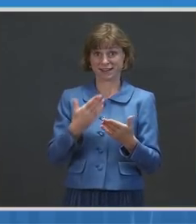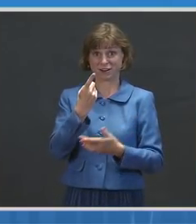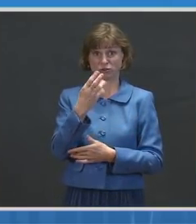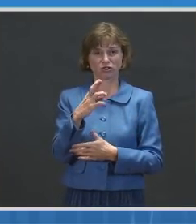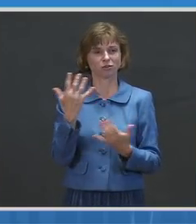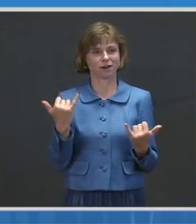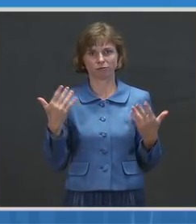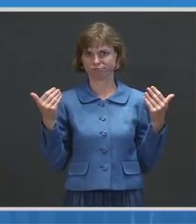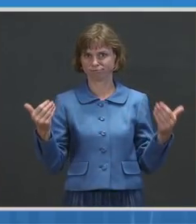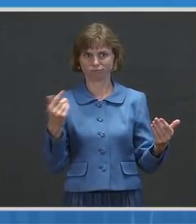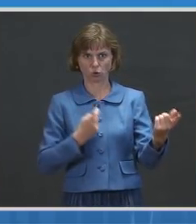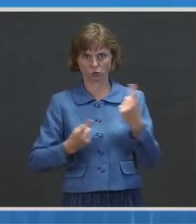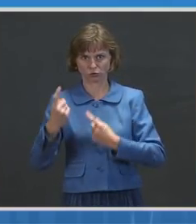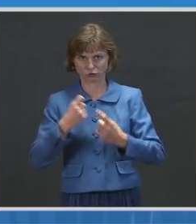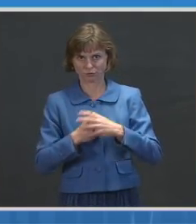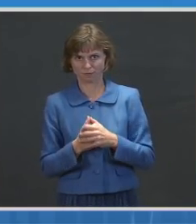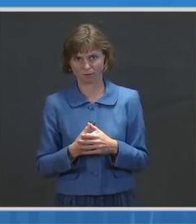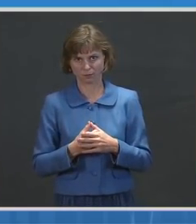questions?